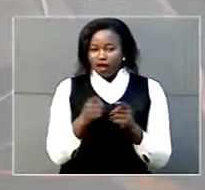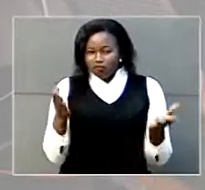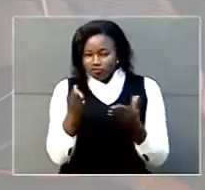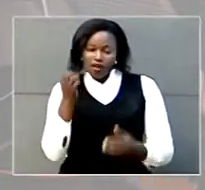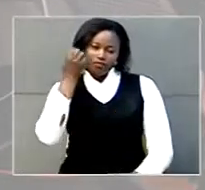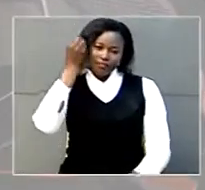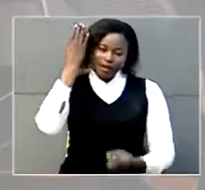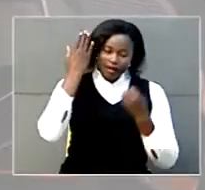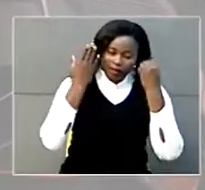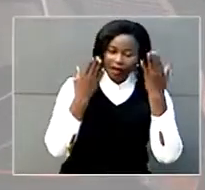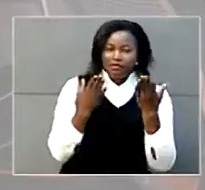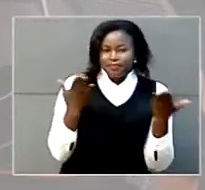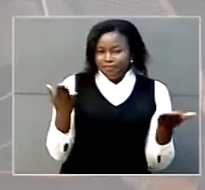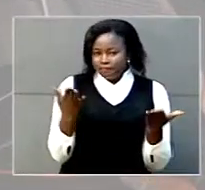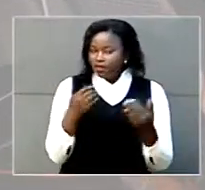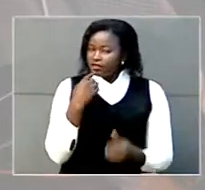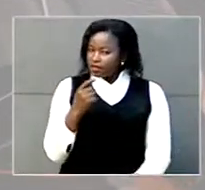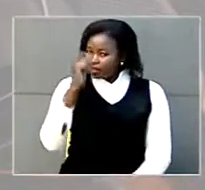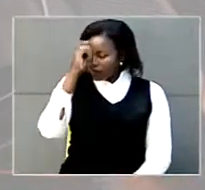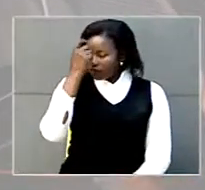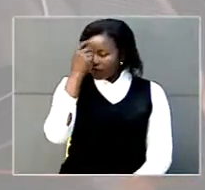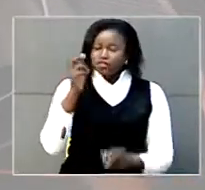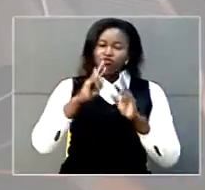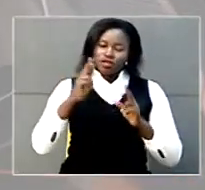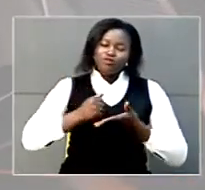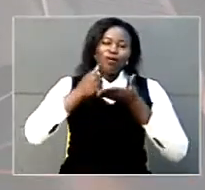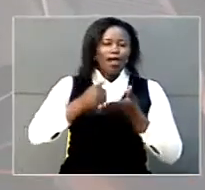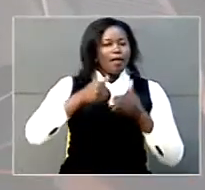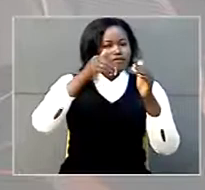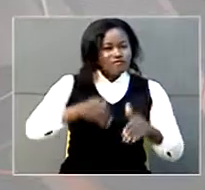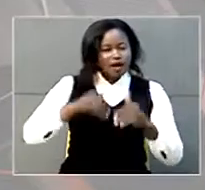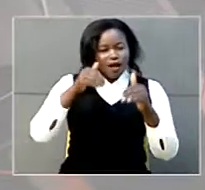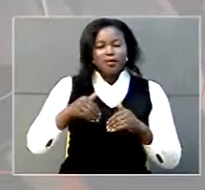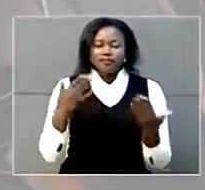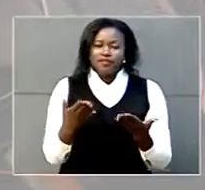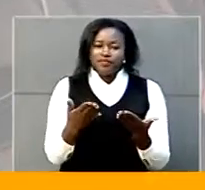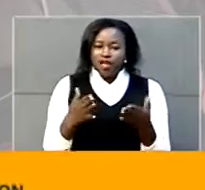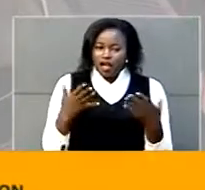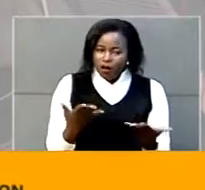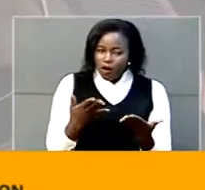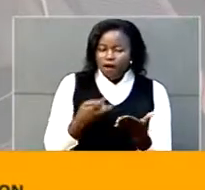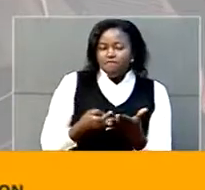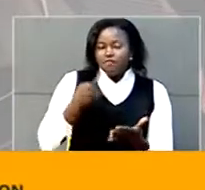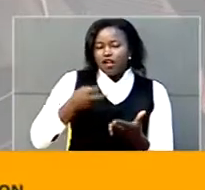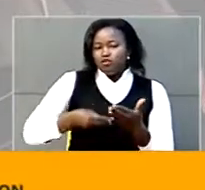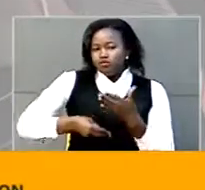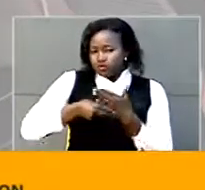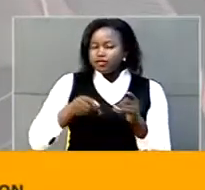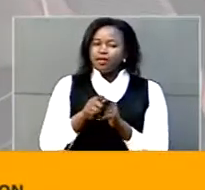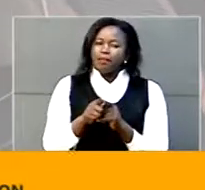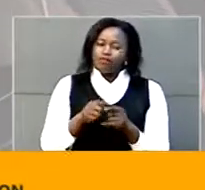emmanuel musiquet says government is ready to help farmers and manufacturers get value for money